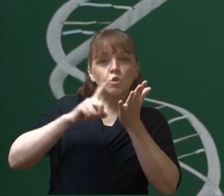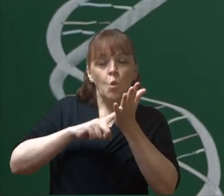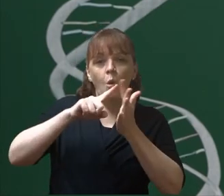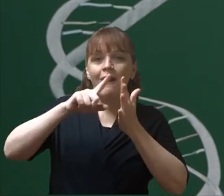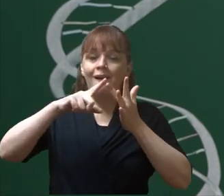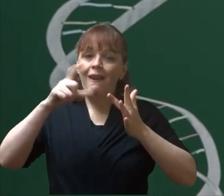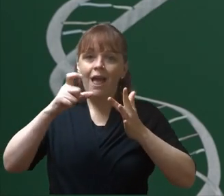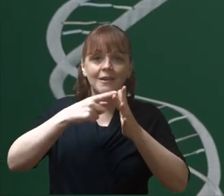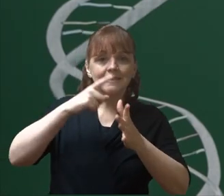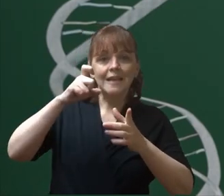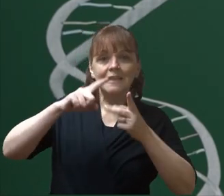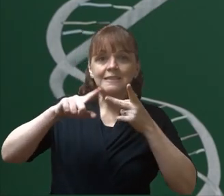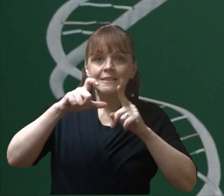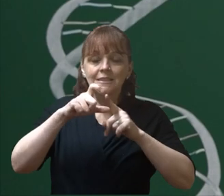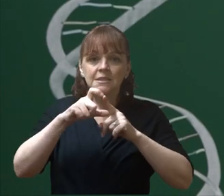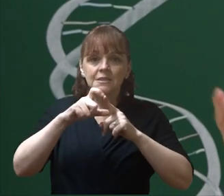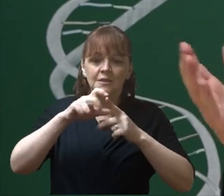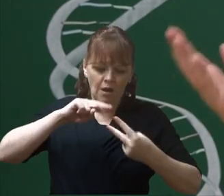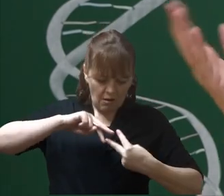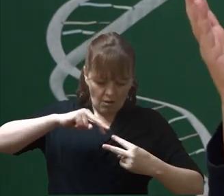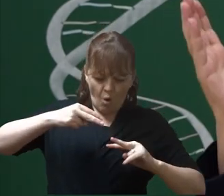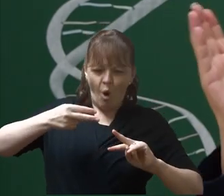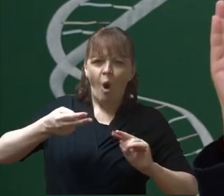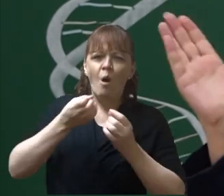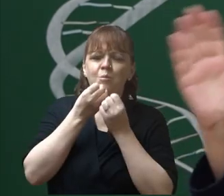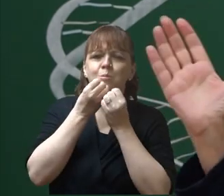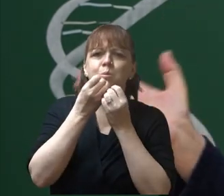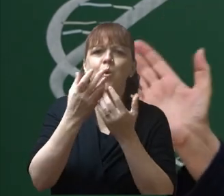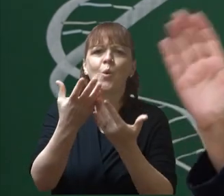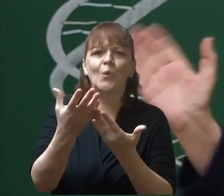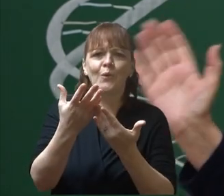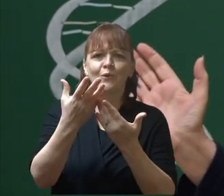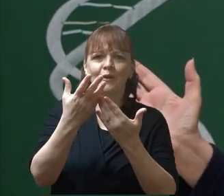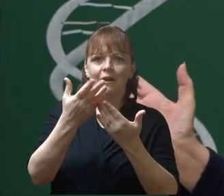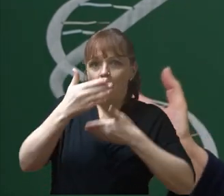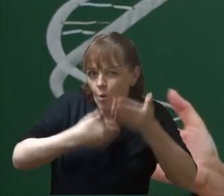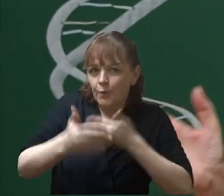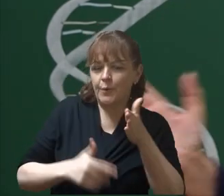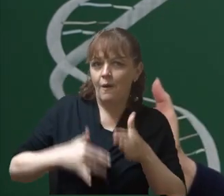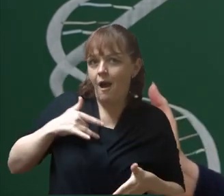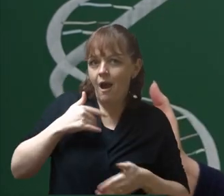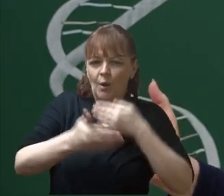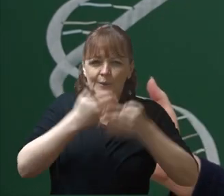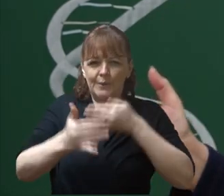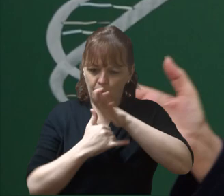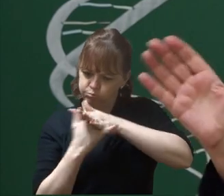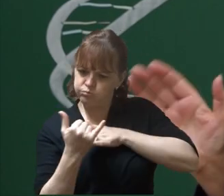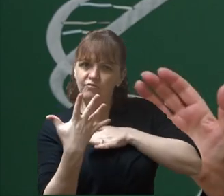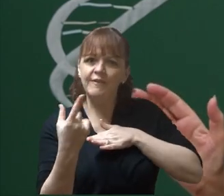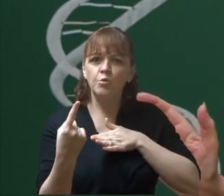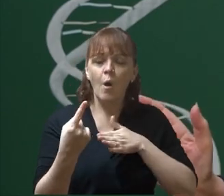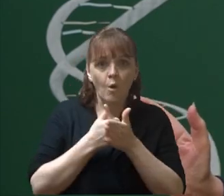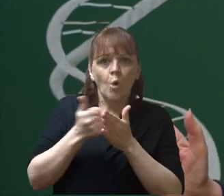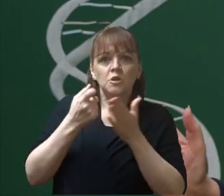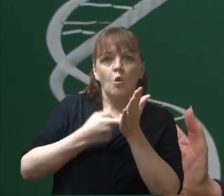deoxyribonucleic acid, that beautiful double helix, the secret of life, the secret of photo 51